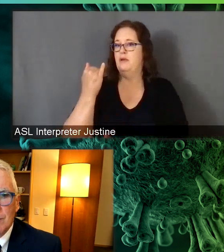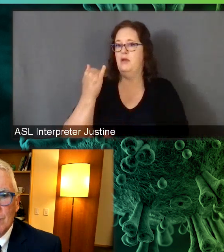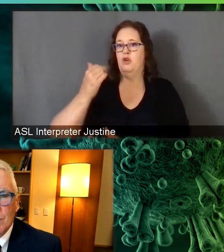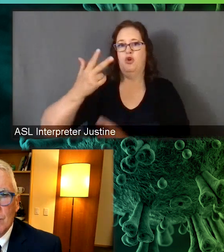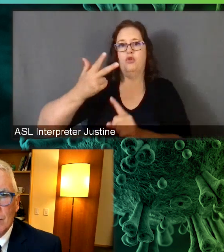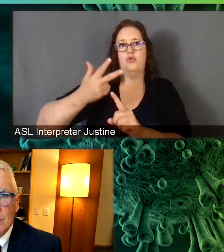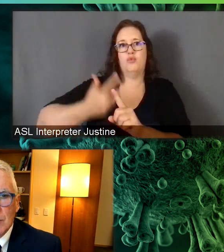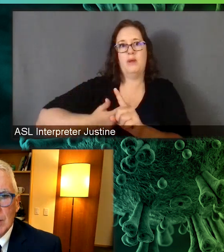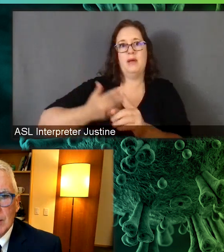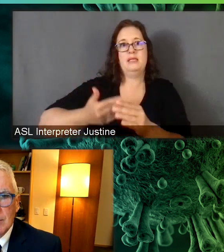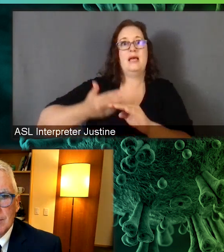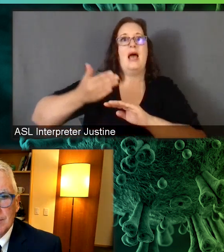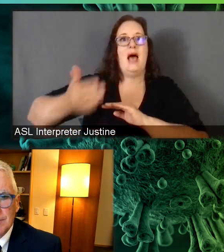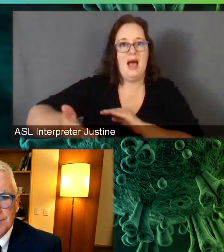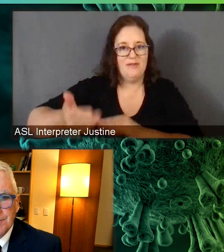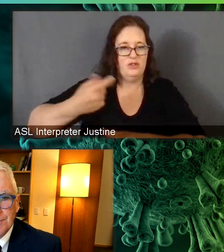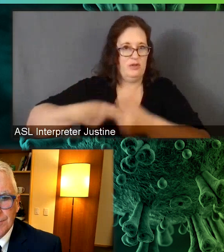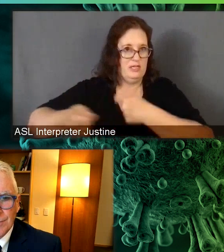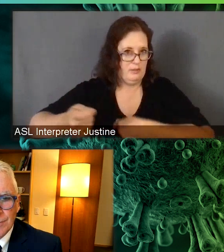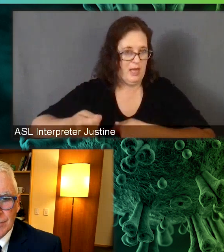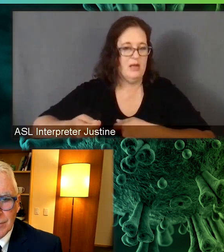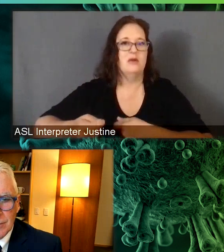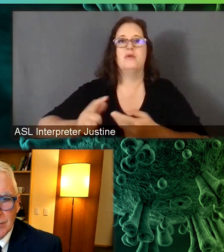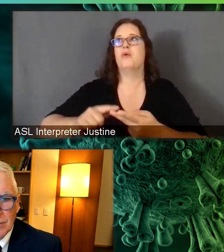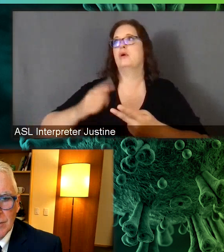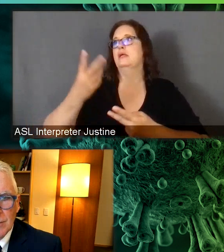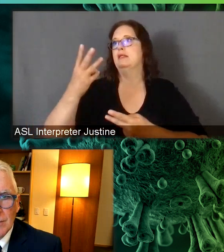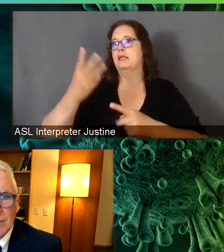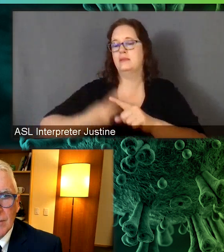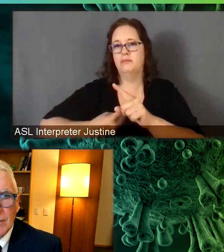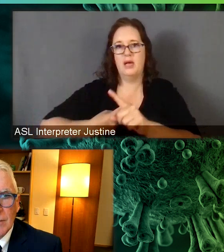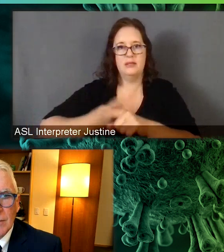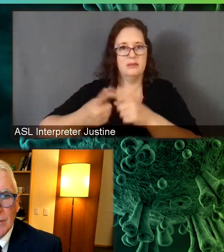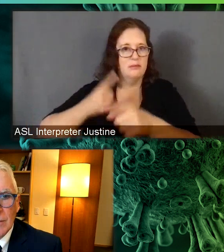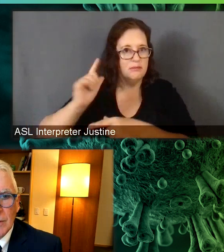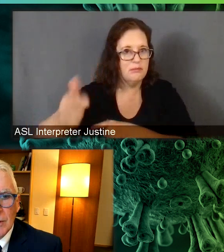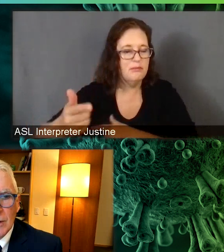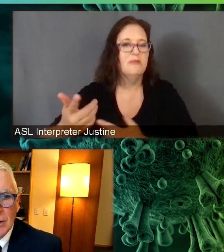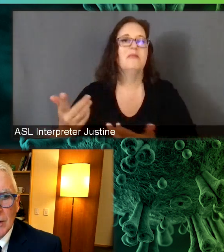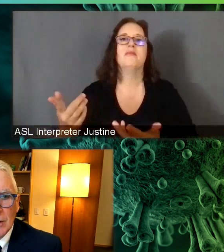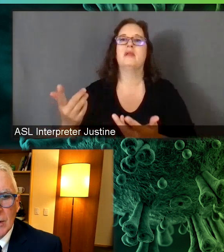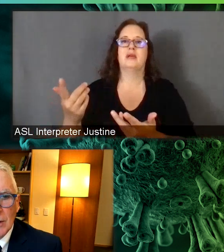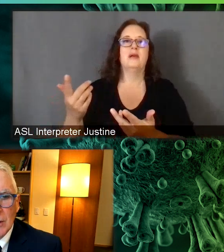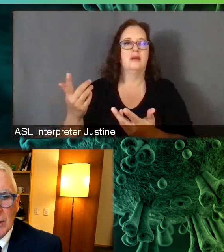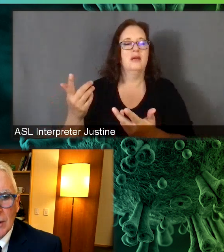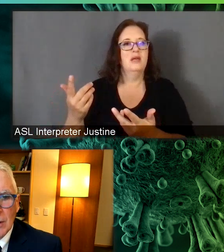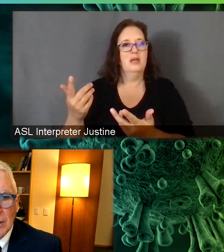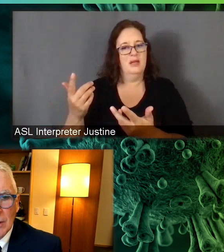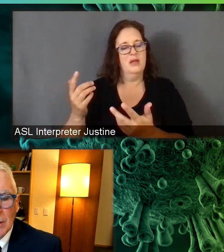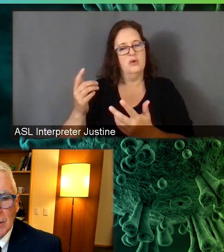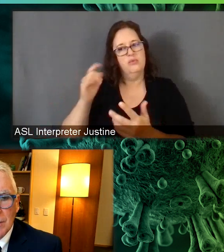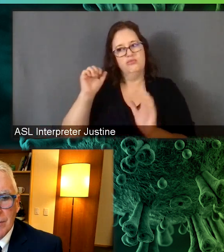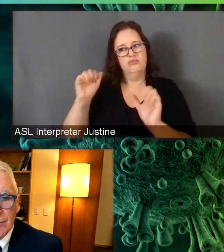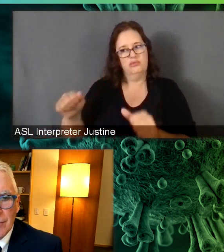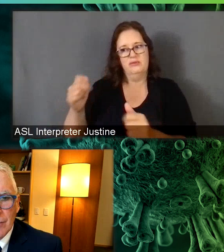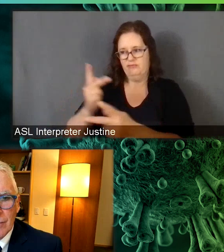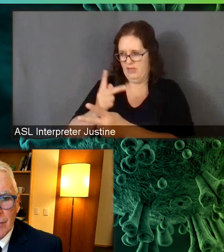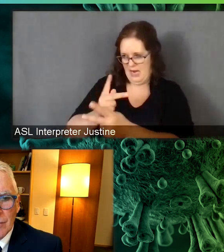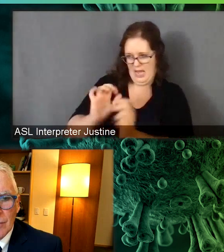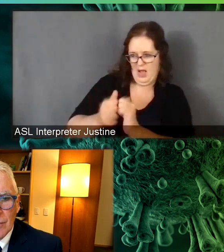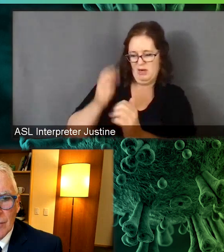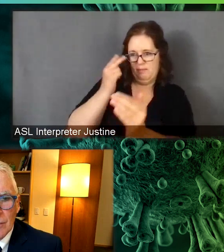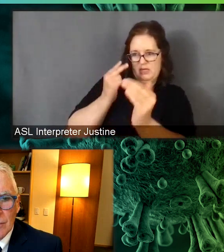starting to consider vaccination, how often do you respond? What predicts whether you respond? And some of the studies out there so far show that